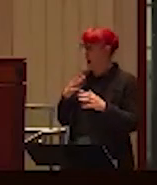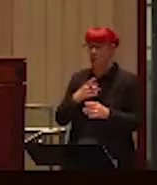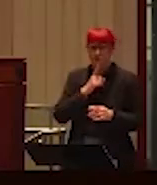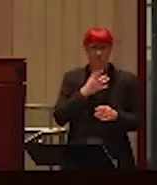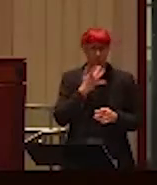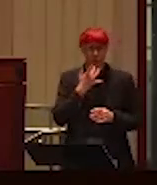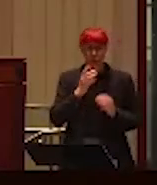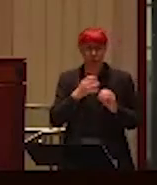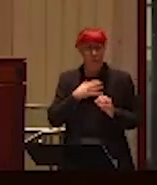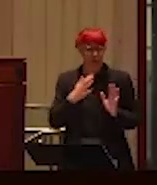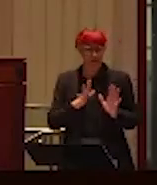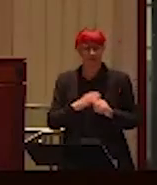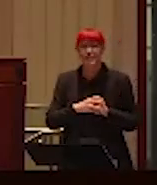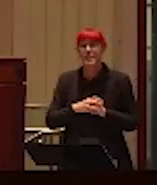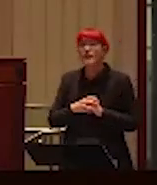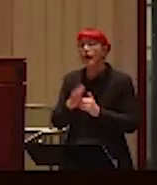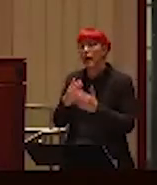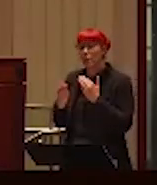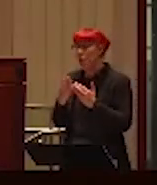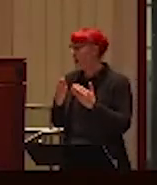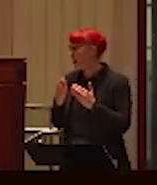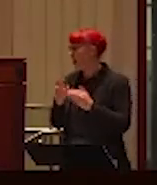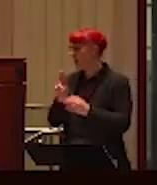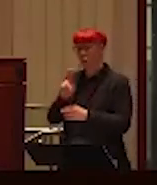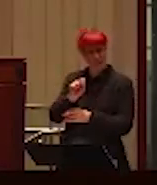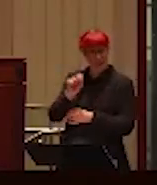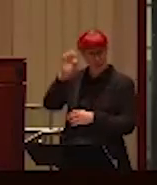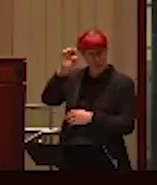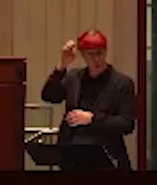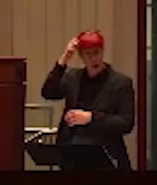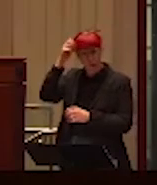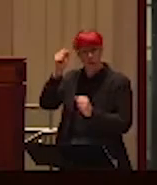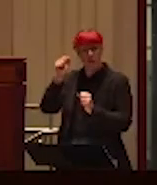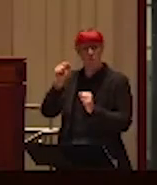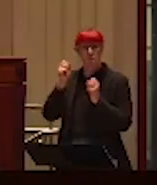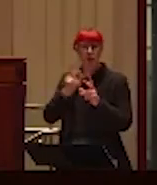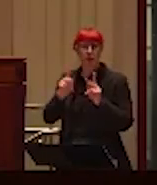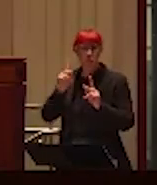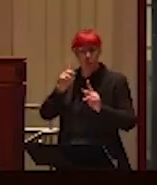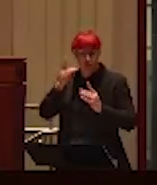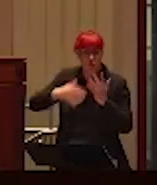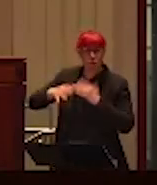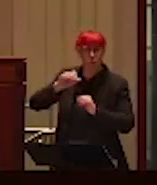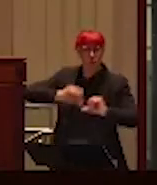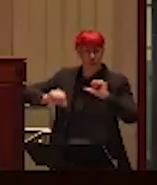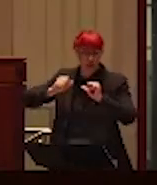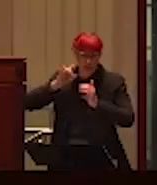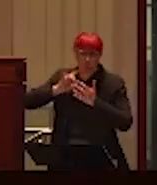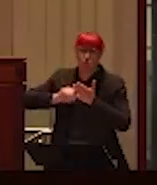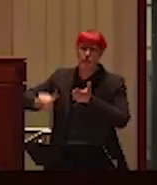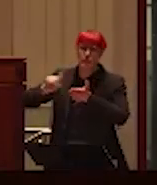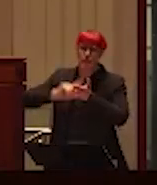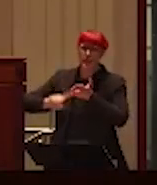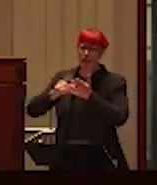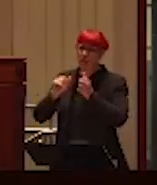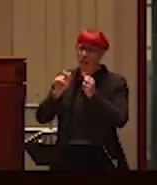But along with like-minded social scientists in the US and Europe, Alexandra is slowly making progress in getting out the message to the media